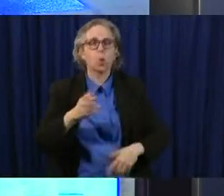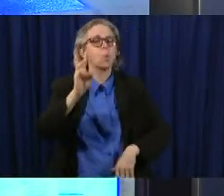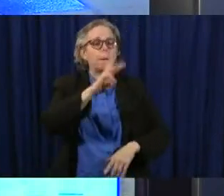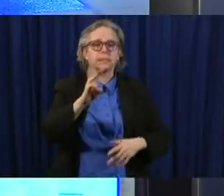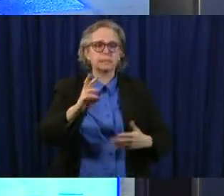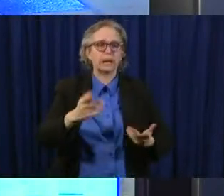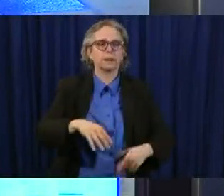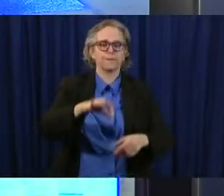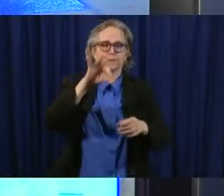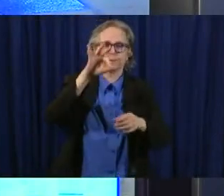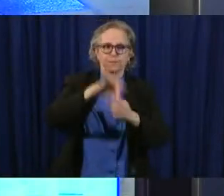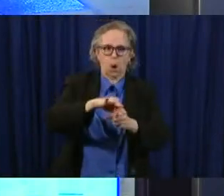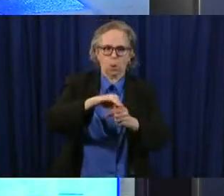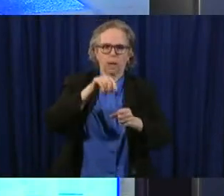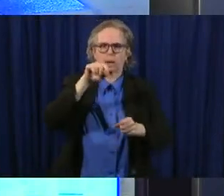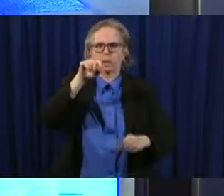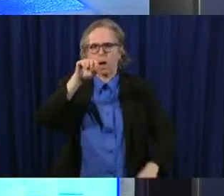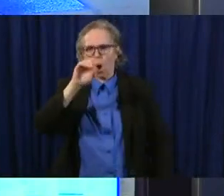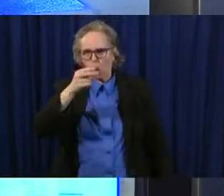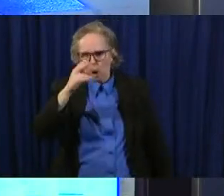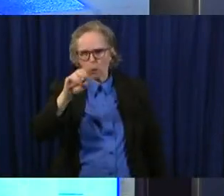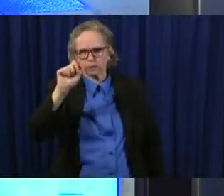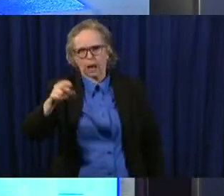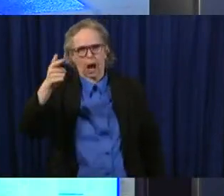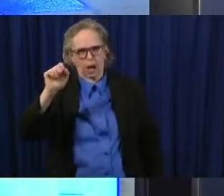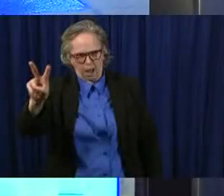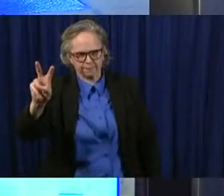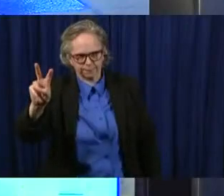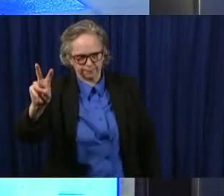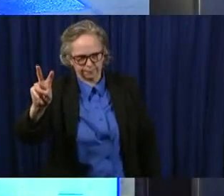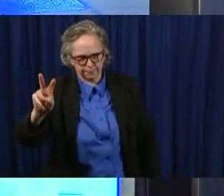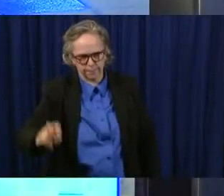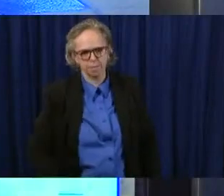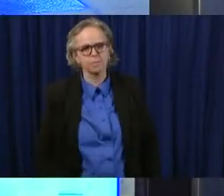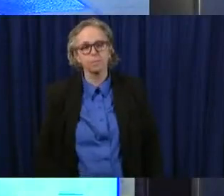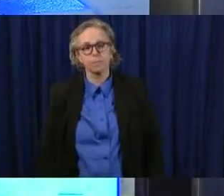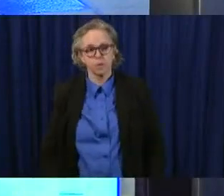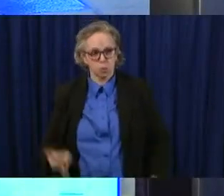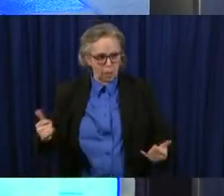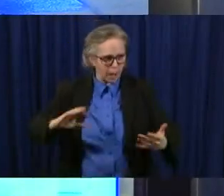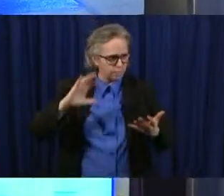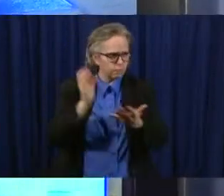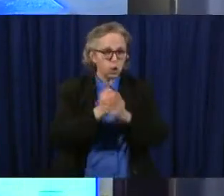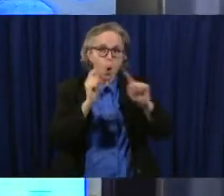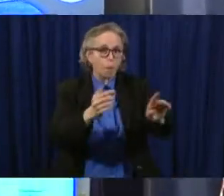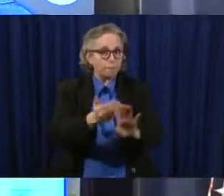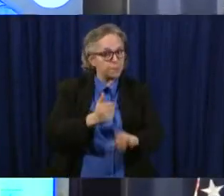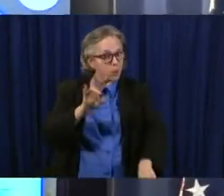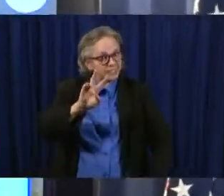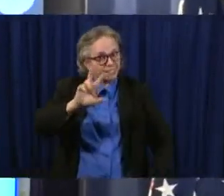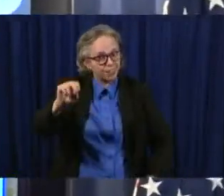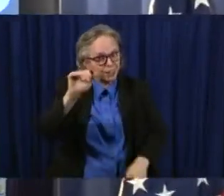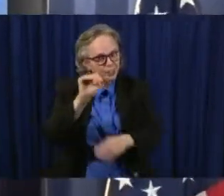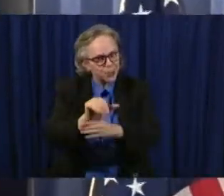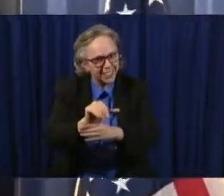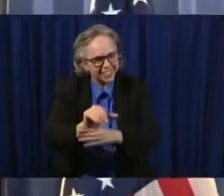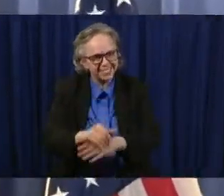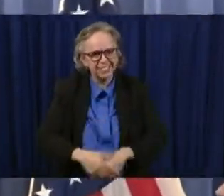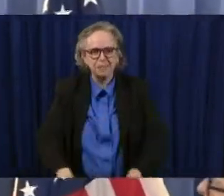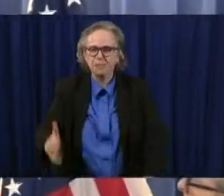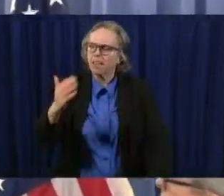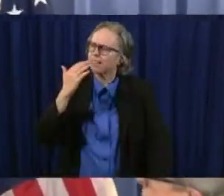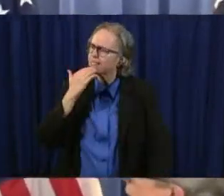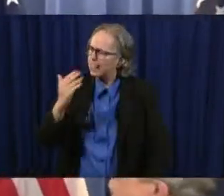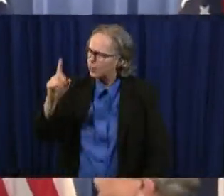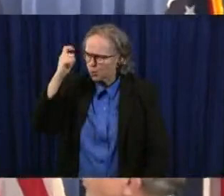address to get down there and submit your absentee ballot in the secure drop box before 7 30 tonight frank let me thanks governor let me thank you very